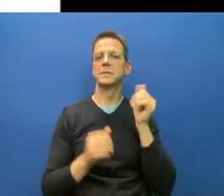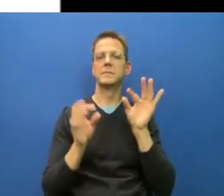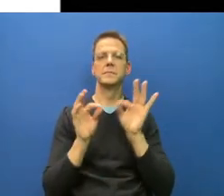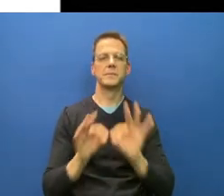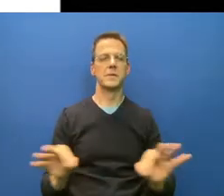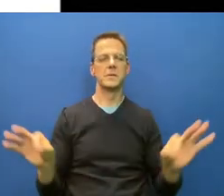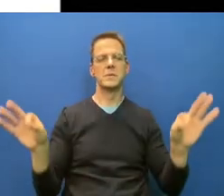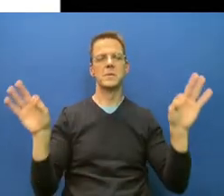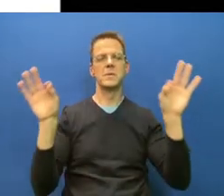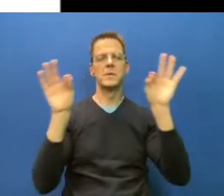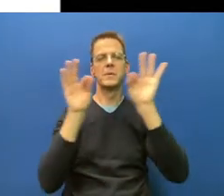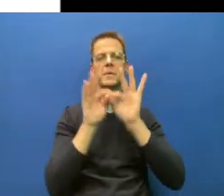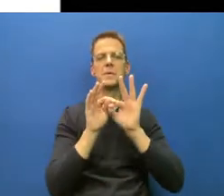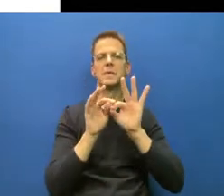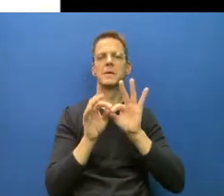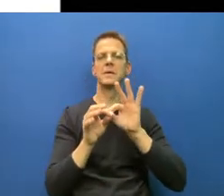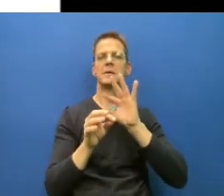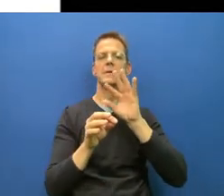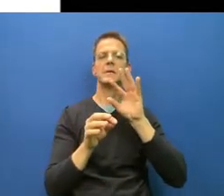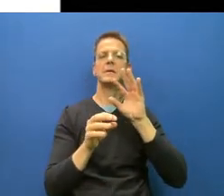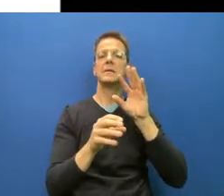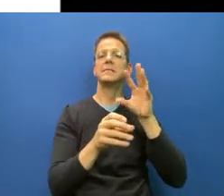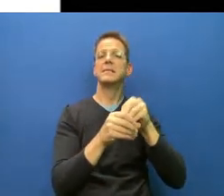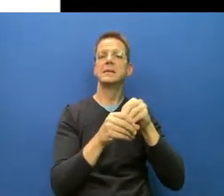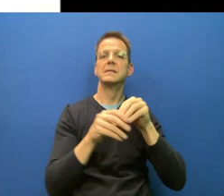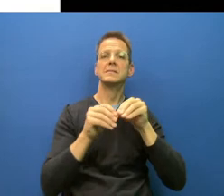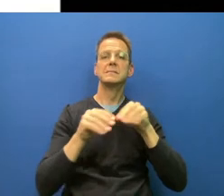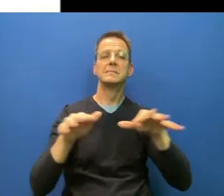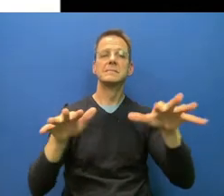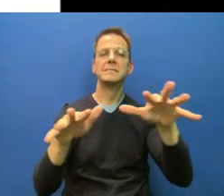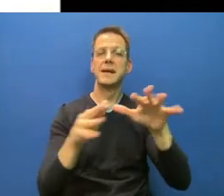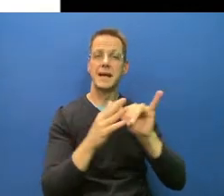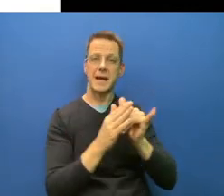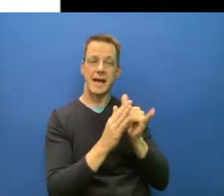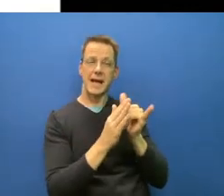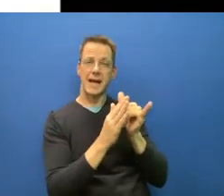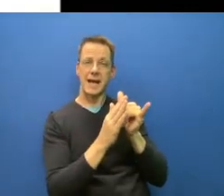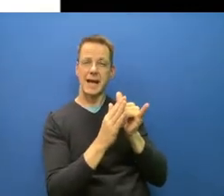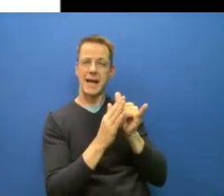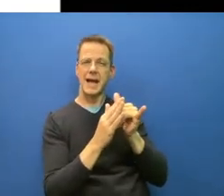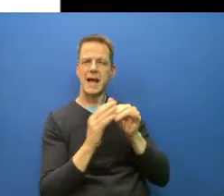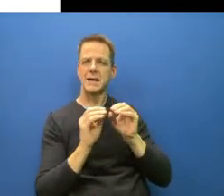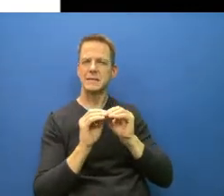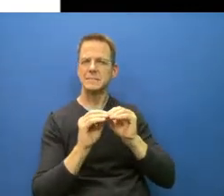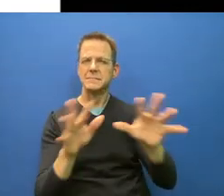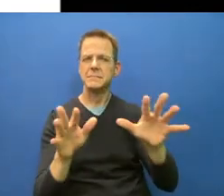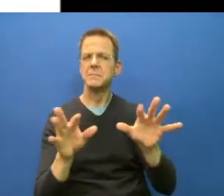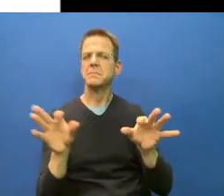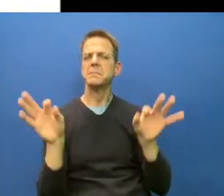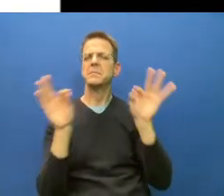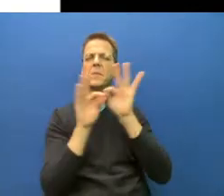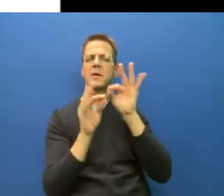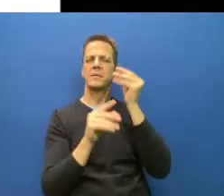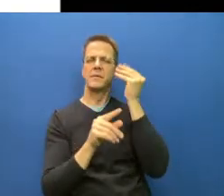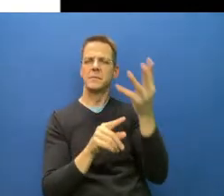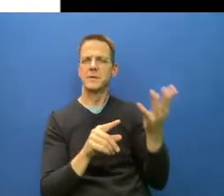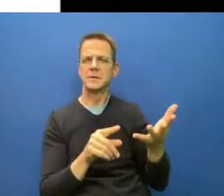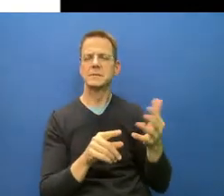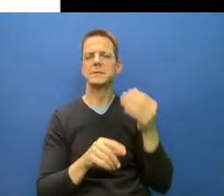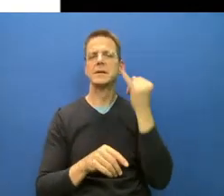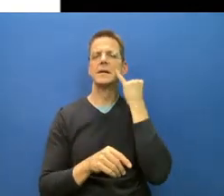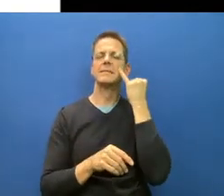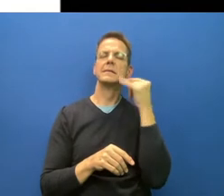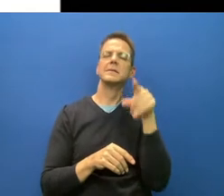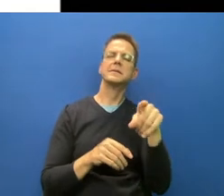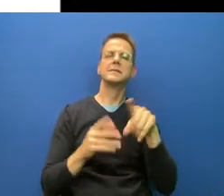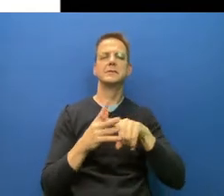COVID spreads is that if you have a starter of it, so it's similar to melanoma cancer, mice infestation, or wildfire. So